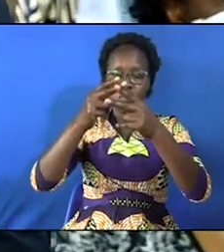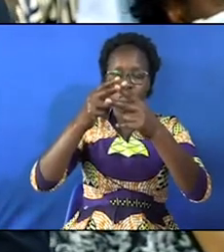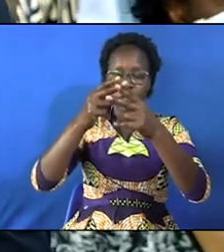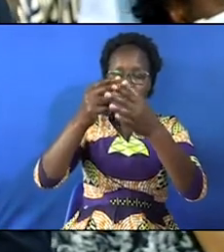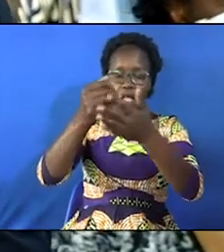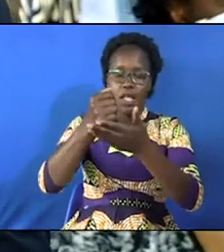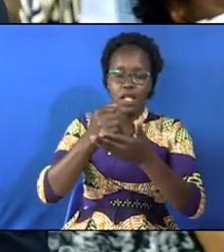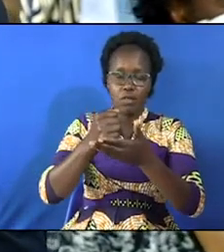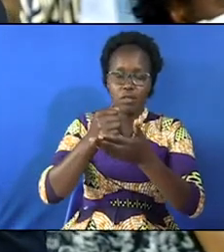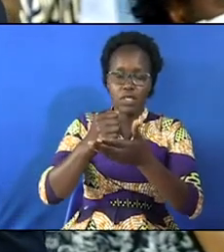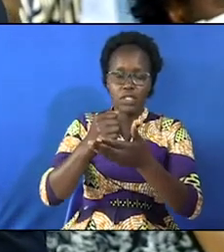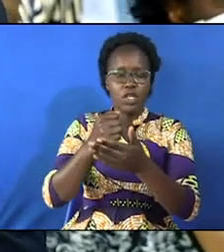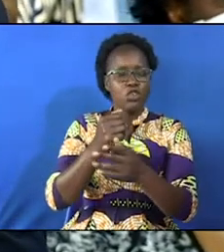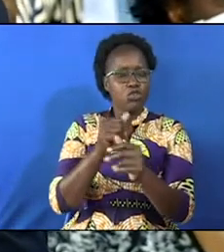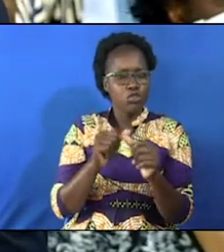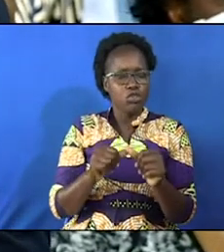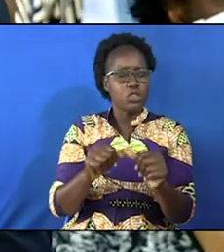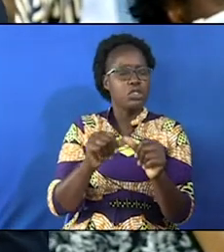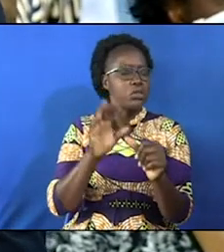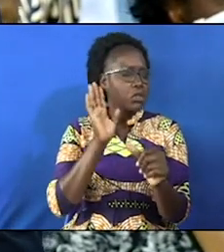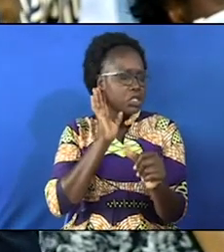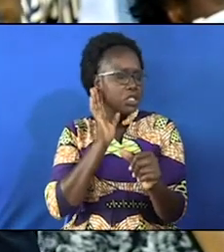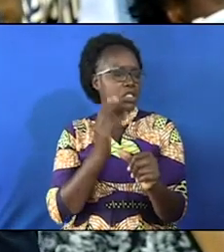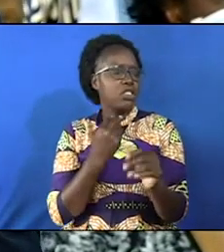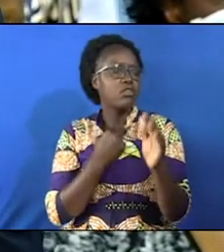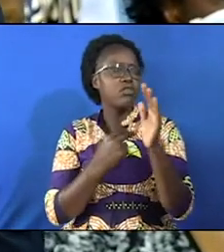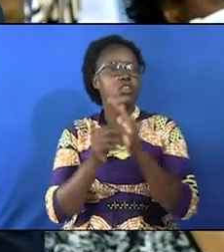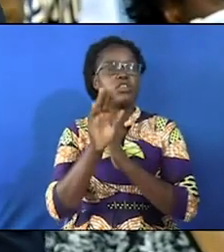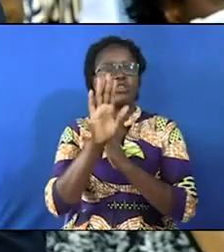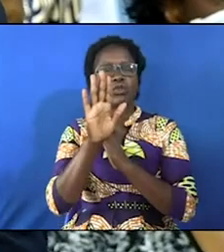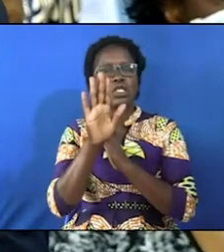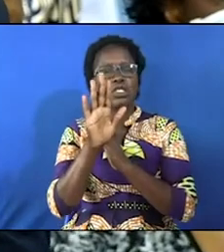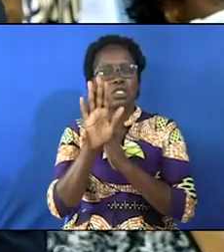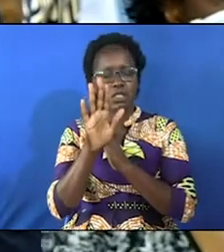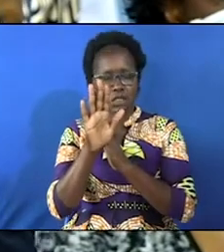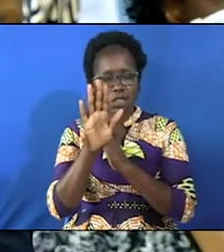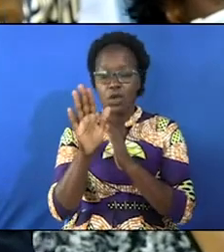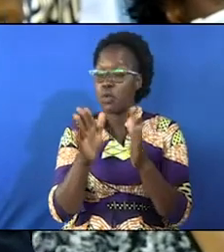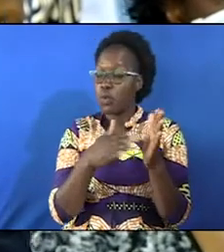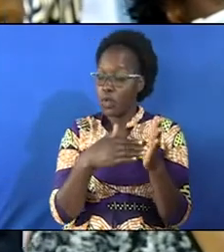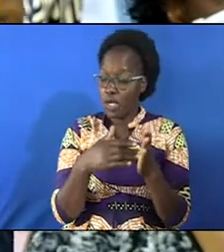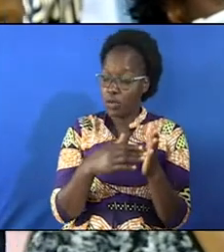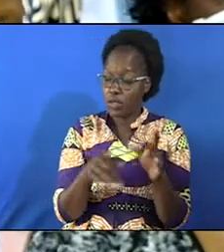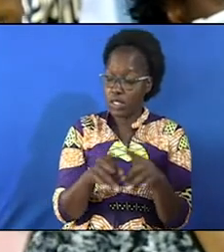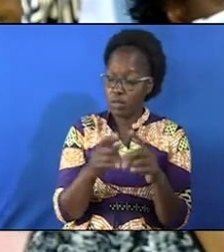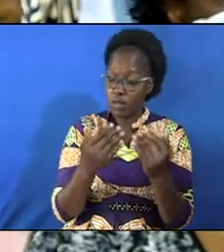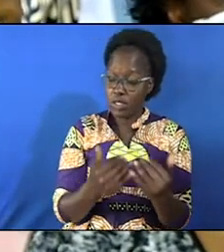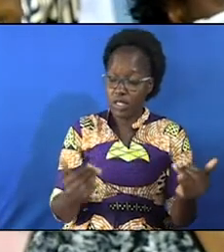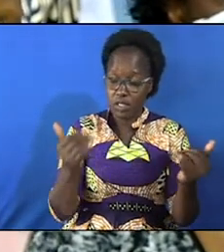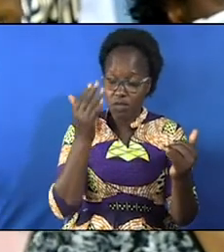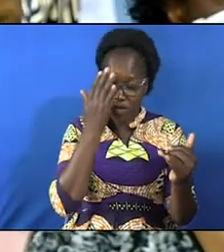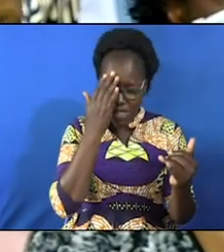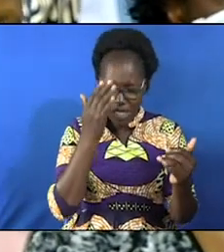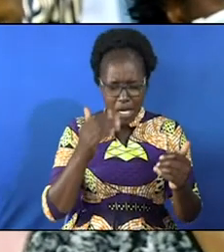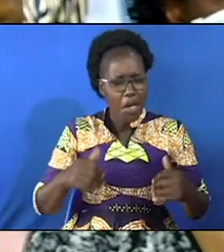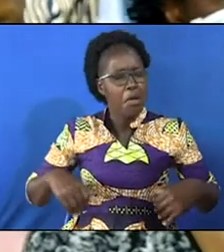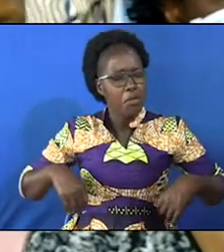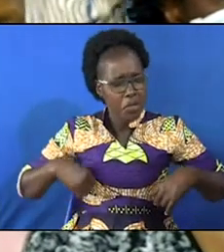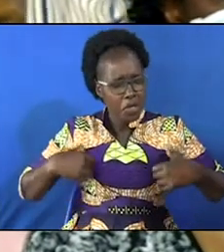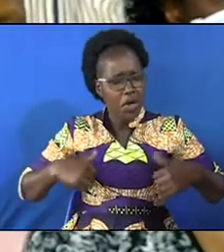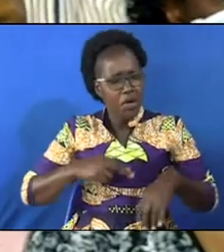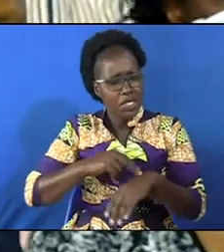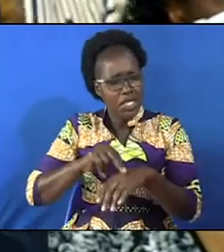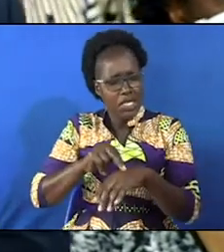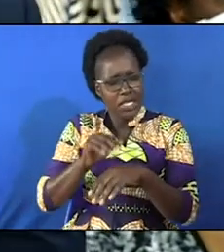help us lord to keep on listening to your voice we are weird people like the children of israel were proud in their